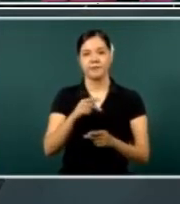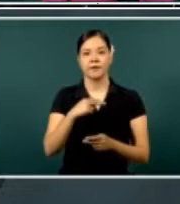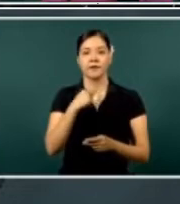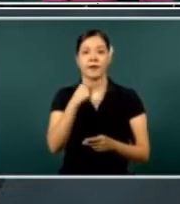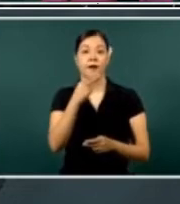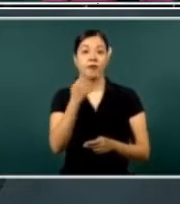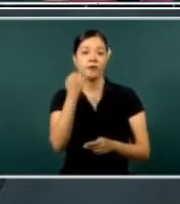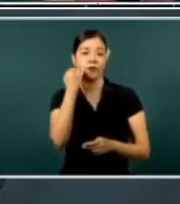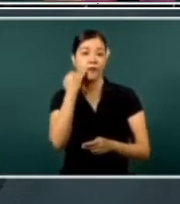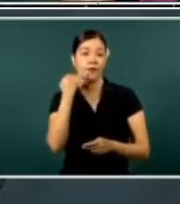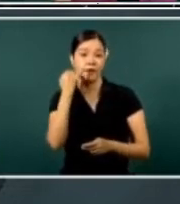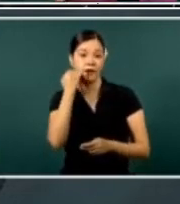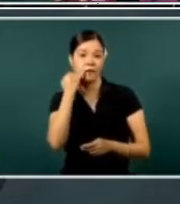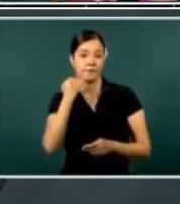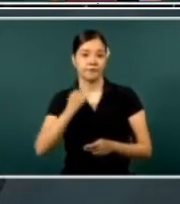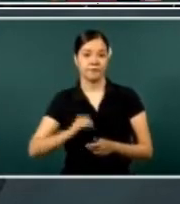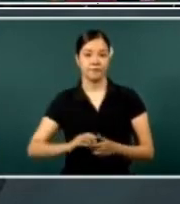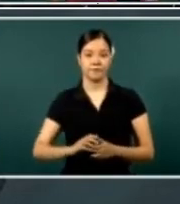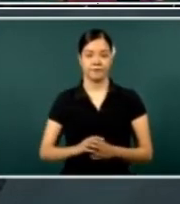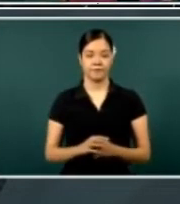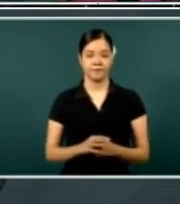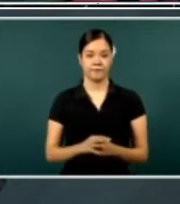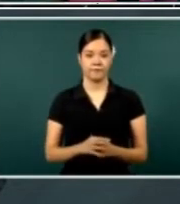in Spanish if they know Spanish.